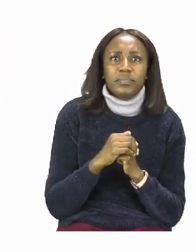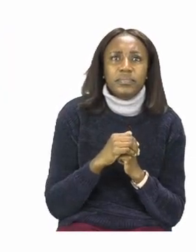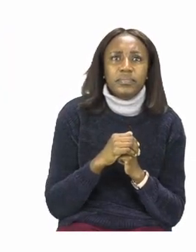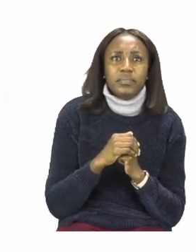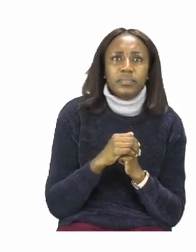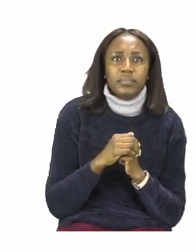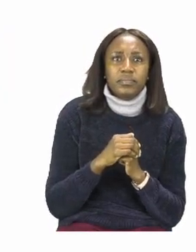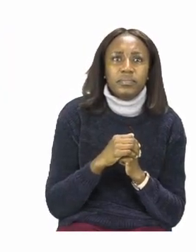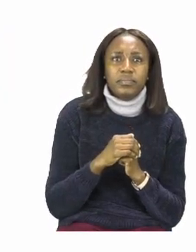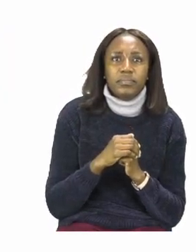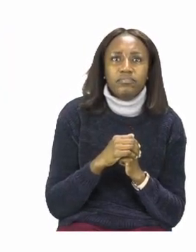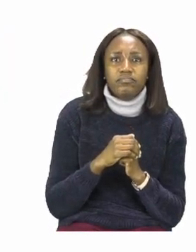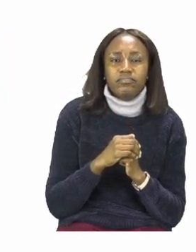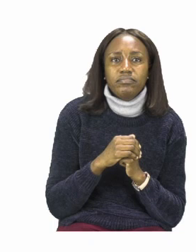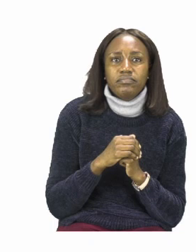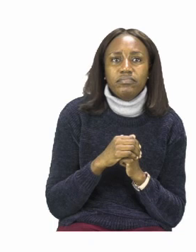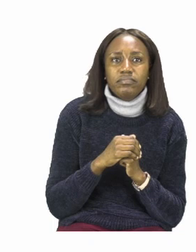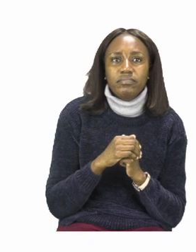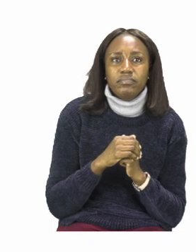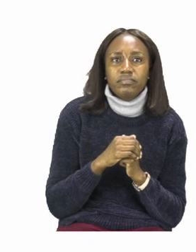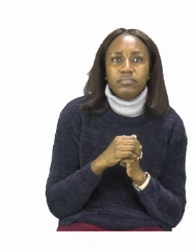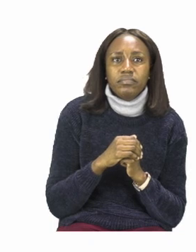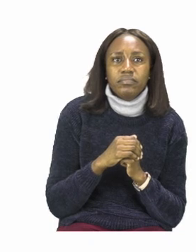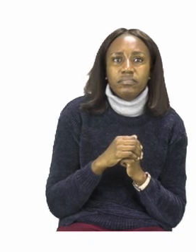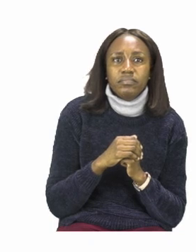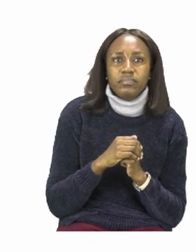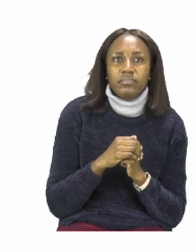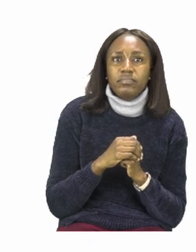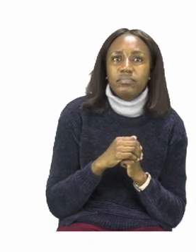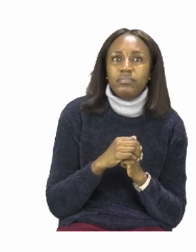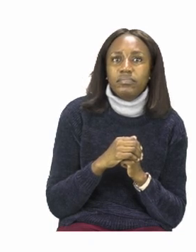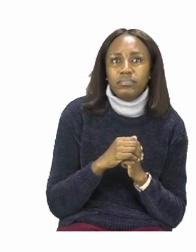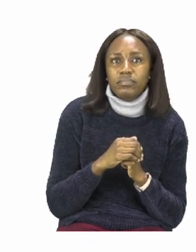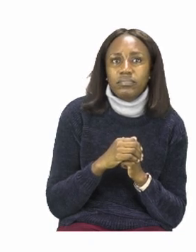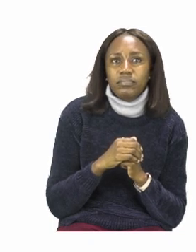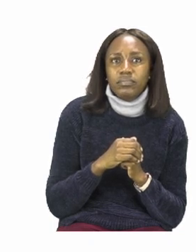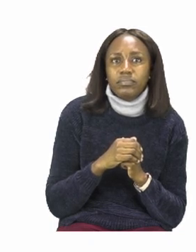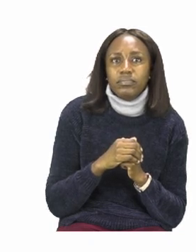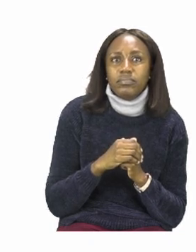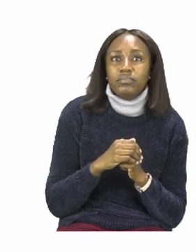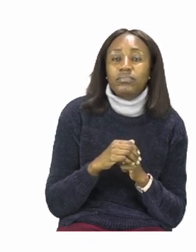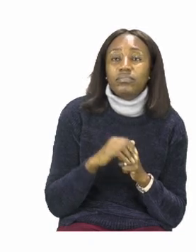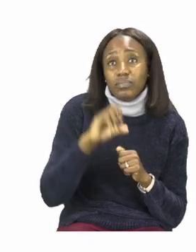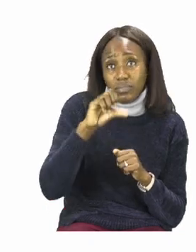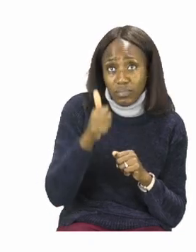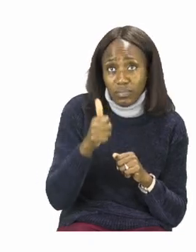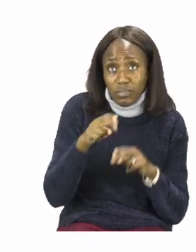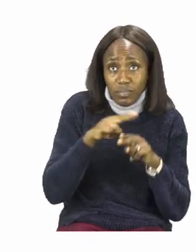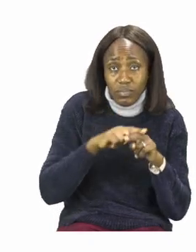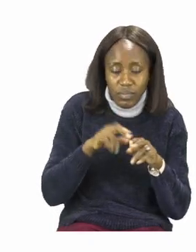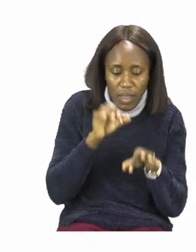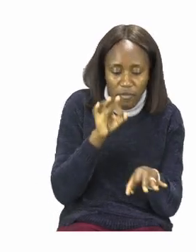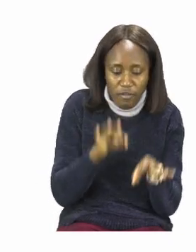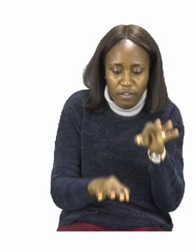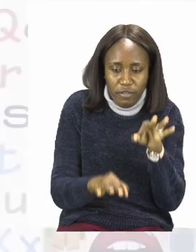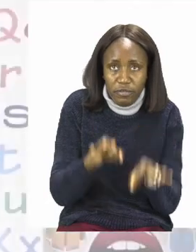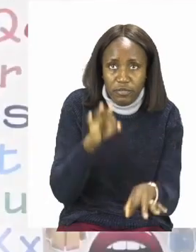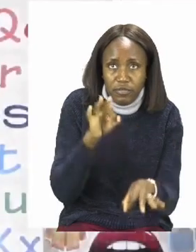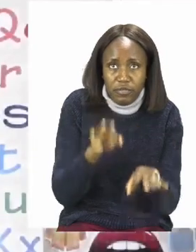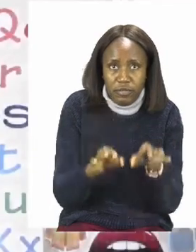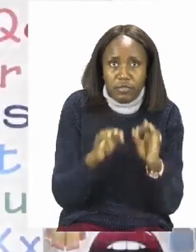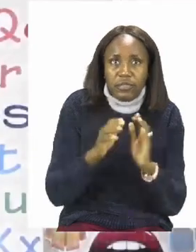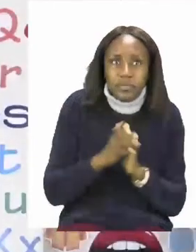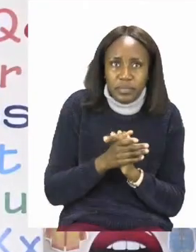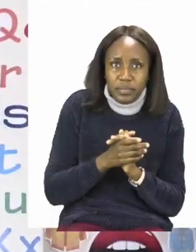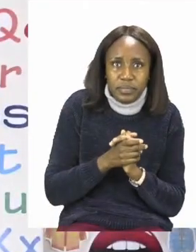measuring the length is to measure with the footsteps for the following things. The first thing we need